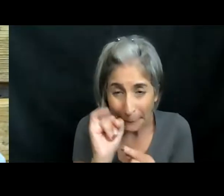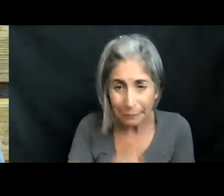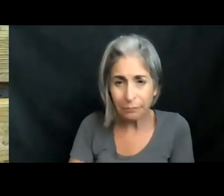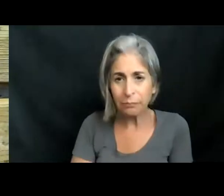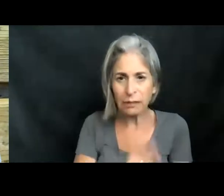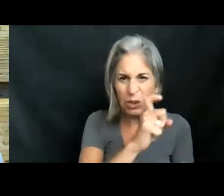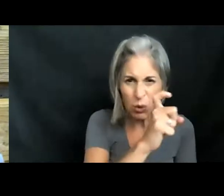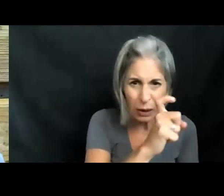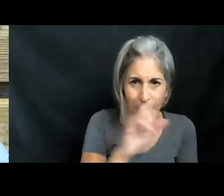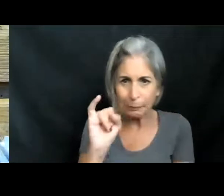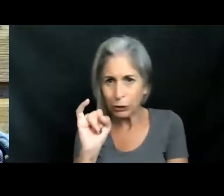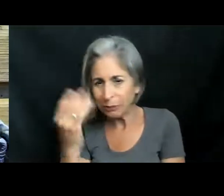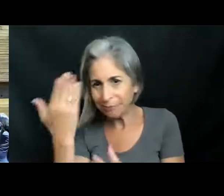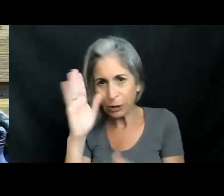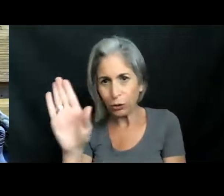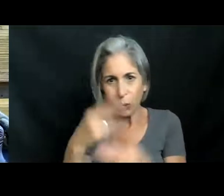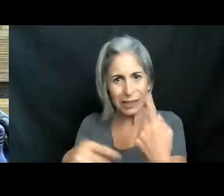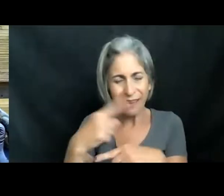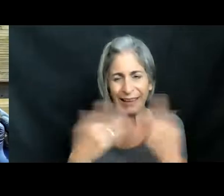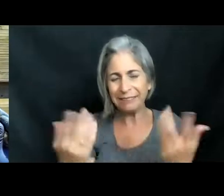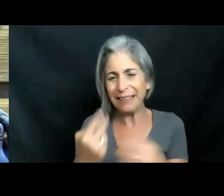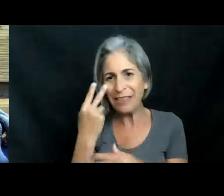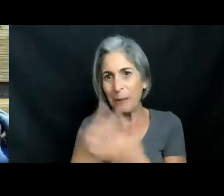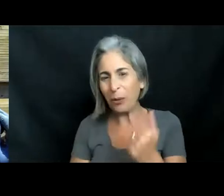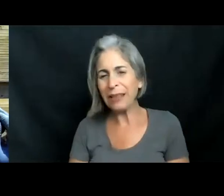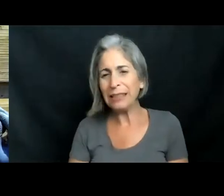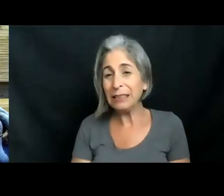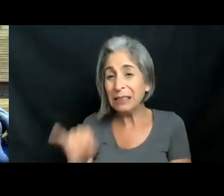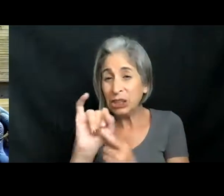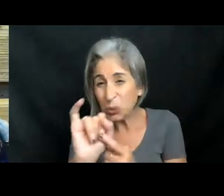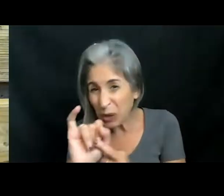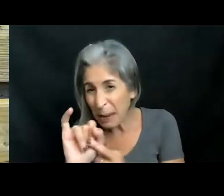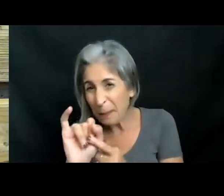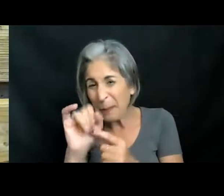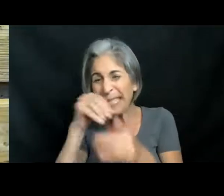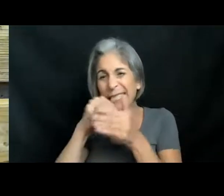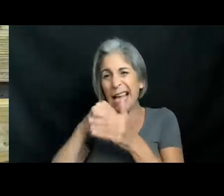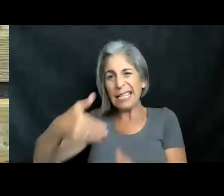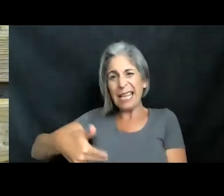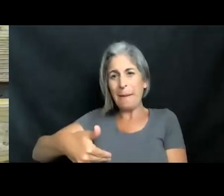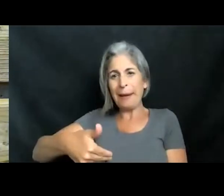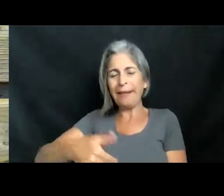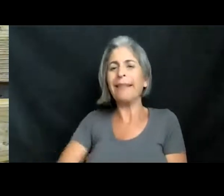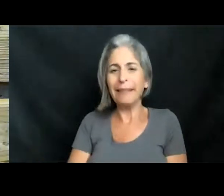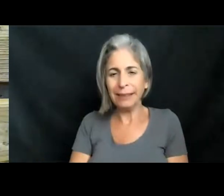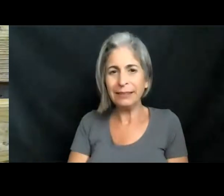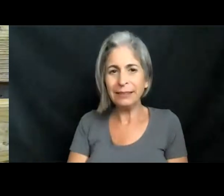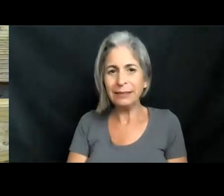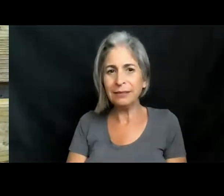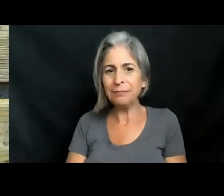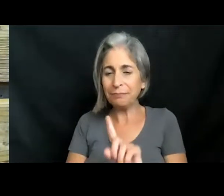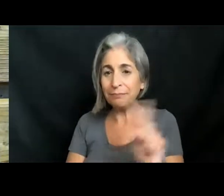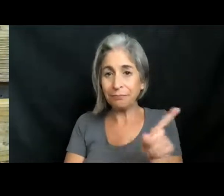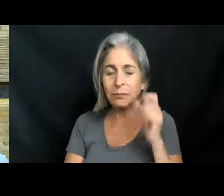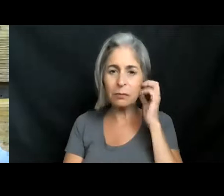I think this guy is also a shrimp. We have a few teeny tiny shrimp that were inside of his stomach. Put these guys over to the side.